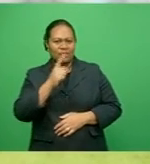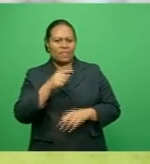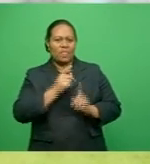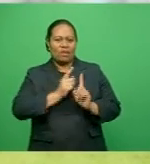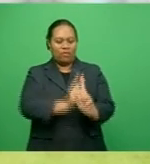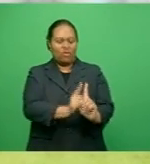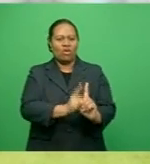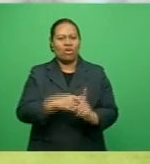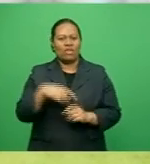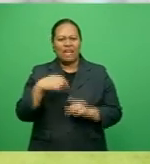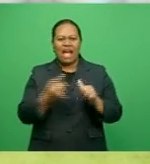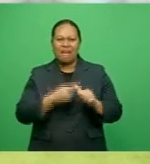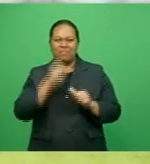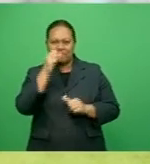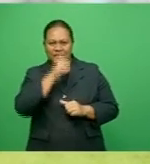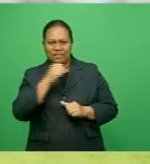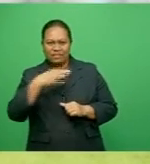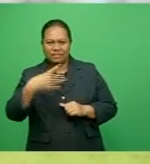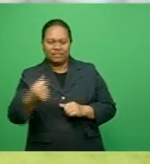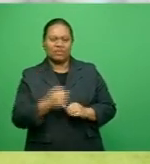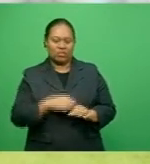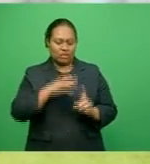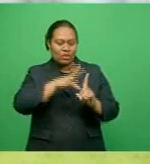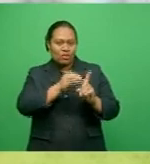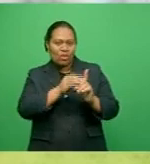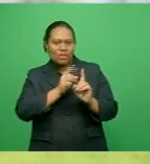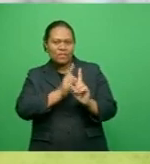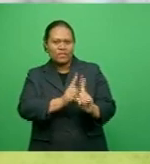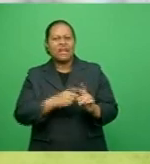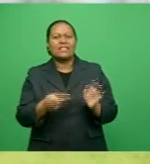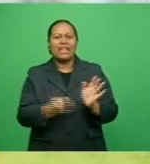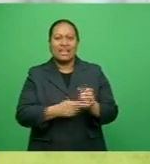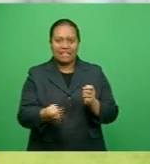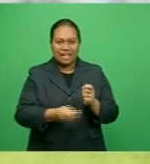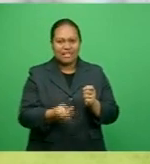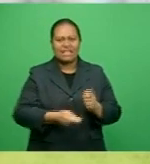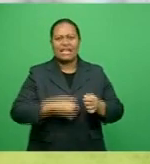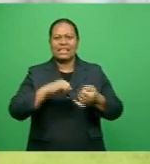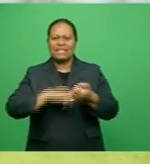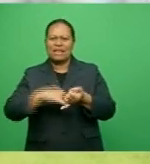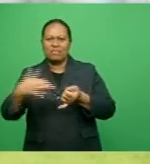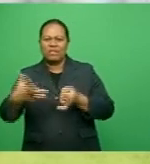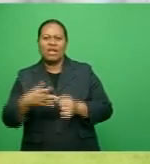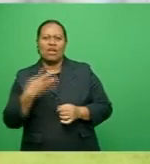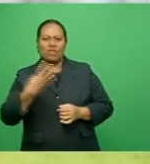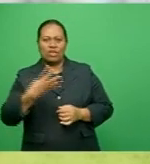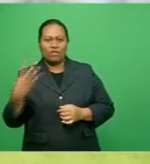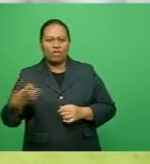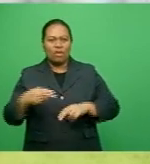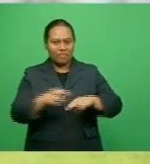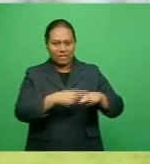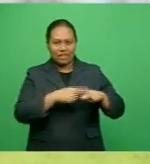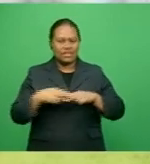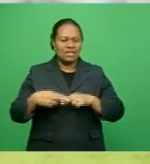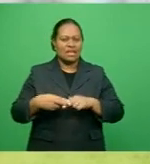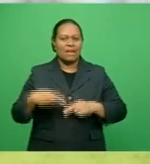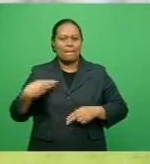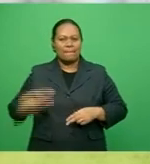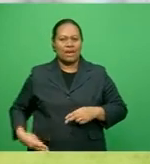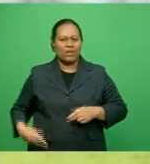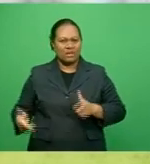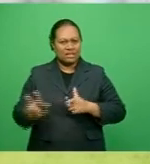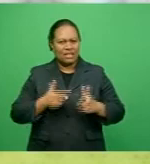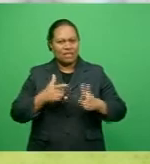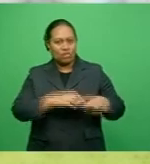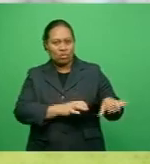Tiraka is his ultimate goal. Now playing for the Naitasiri based Senimboro Blues in the 44th Fiji Beater Marius tournament the youngster